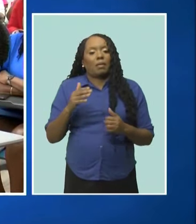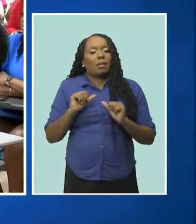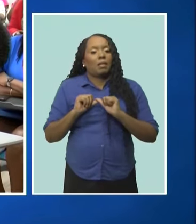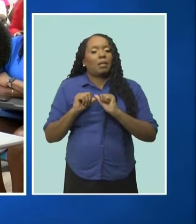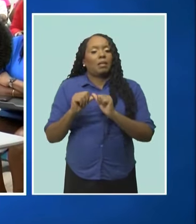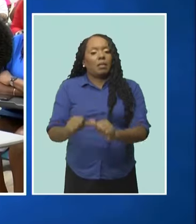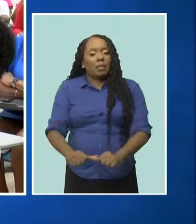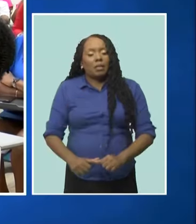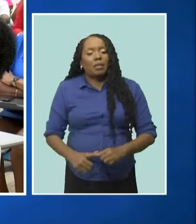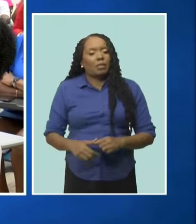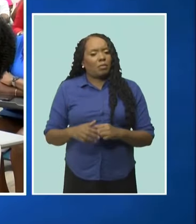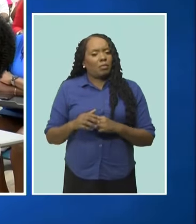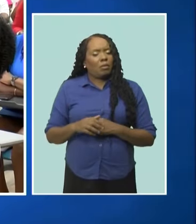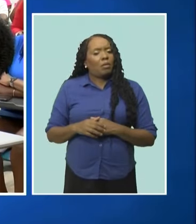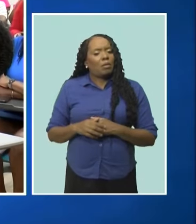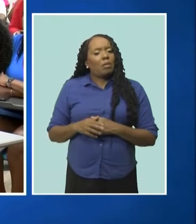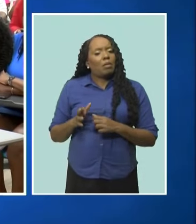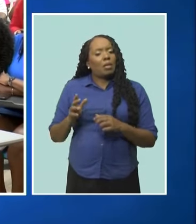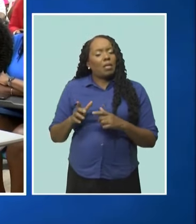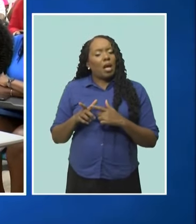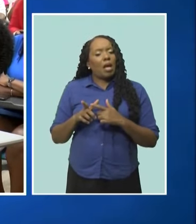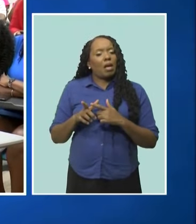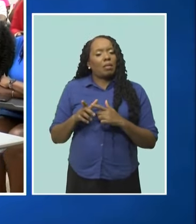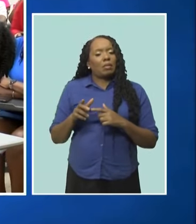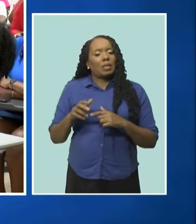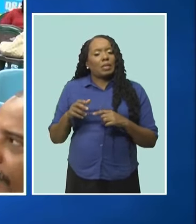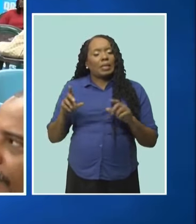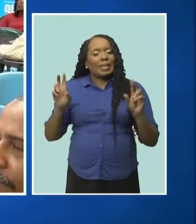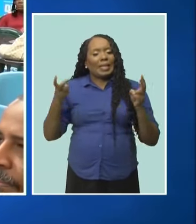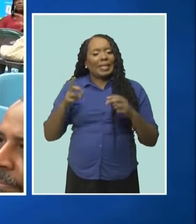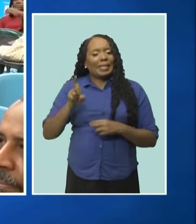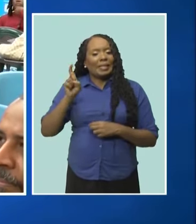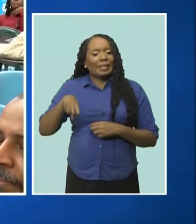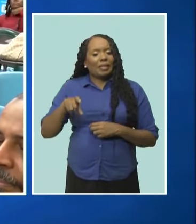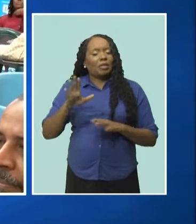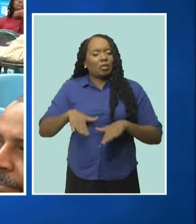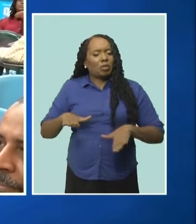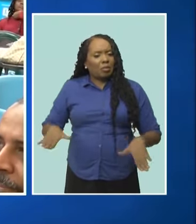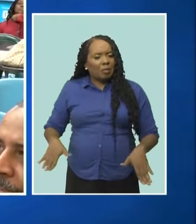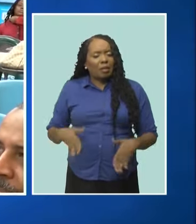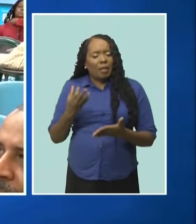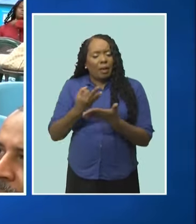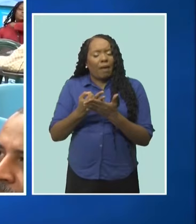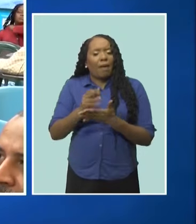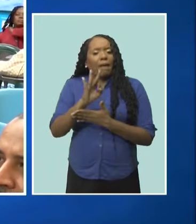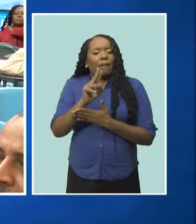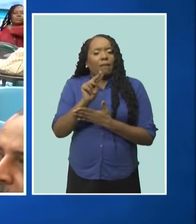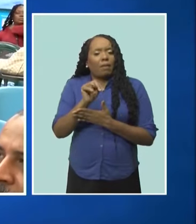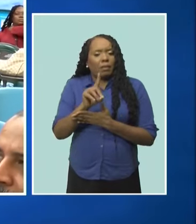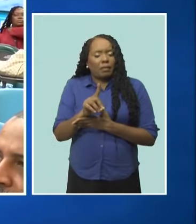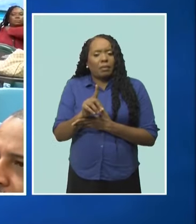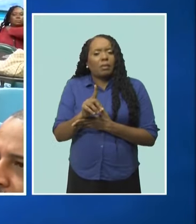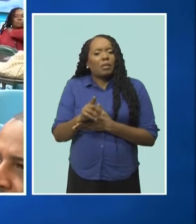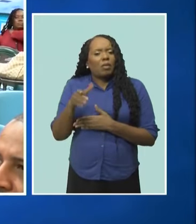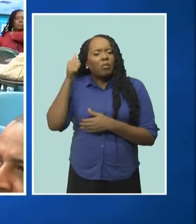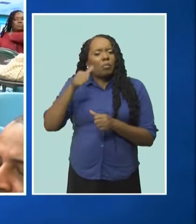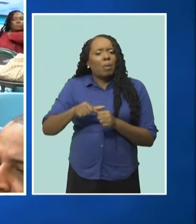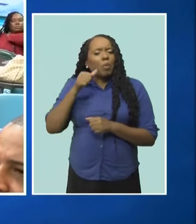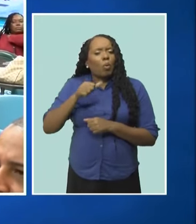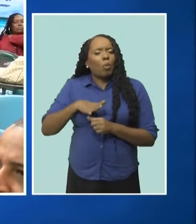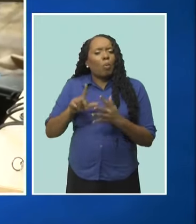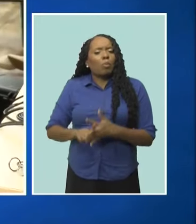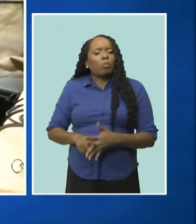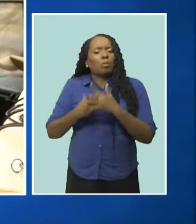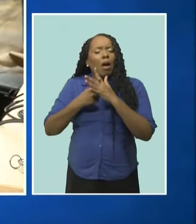legacy of the late Dame Ogallope Seal, the creator of the Needy Children's Fund. At the launching of this year's event, Jerry